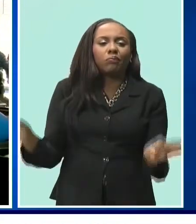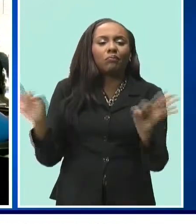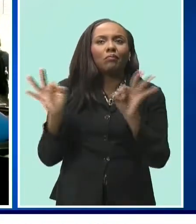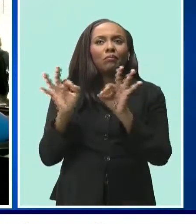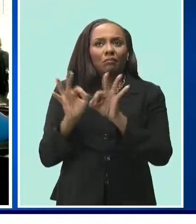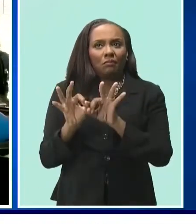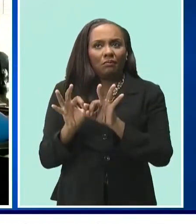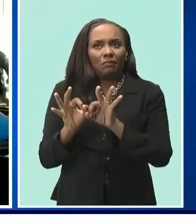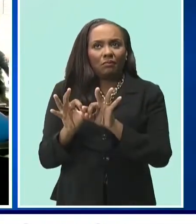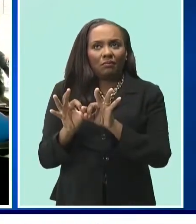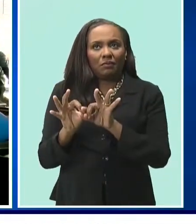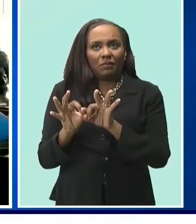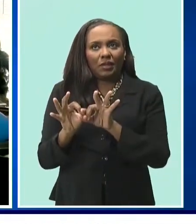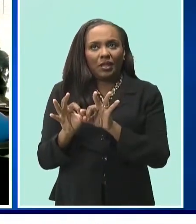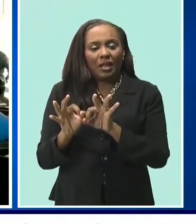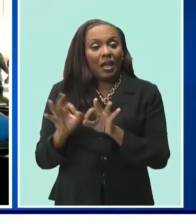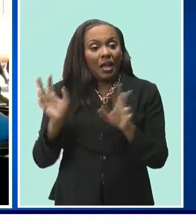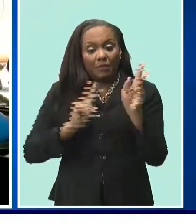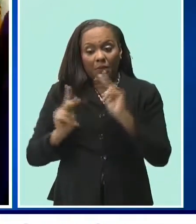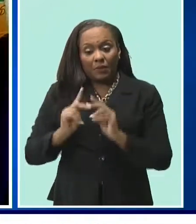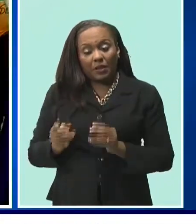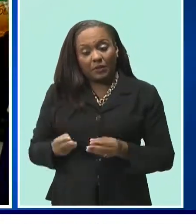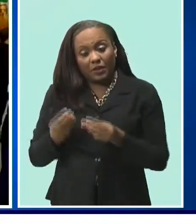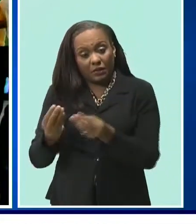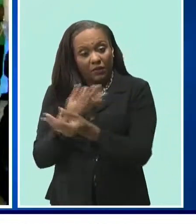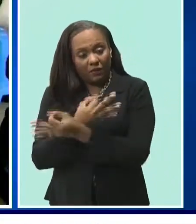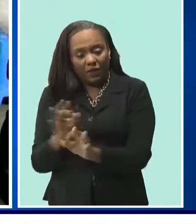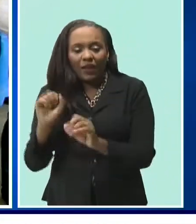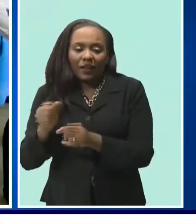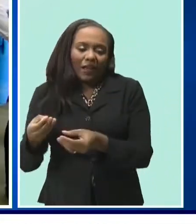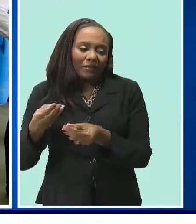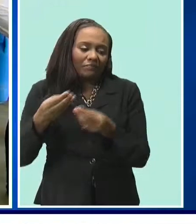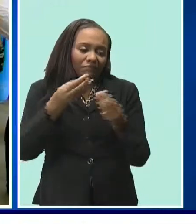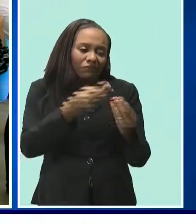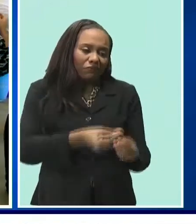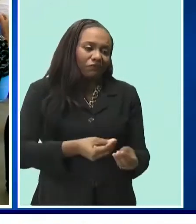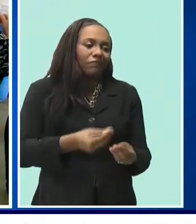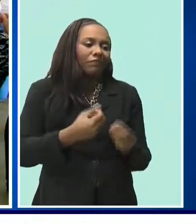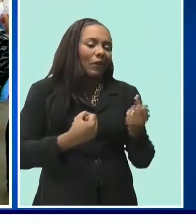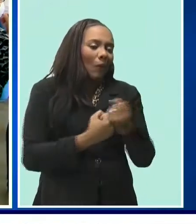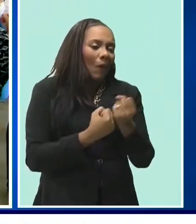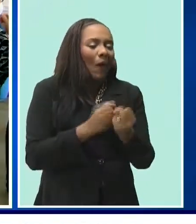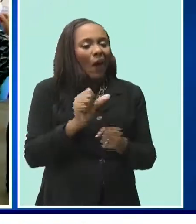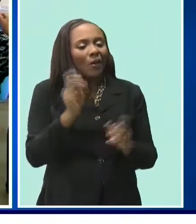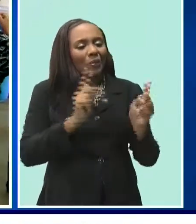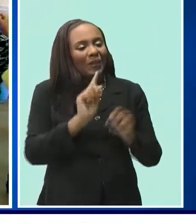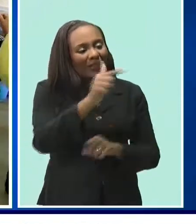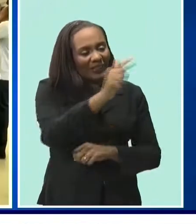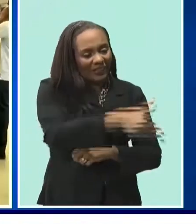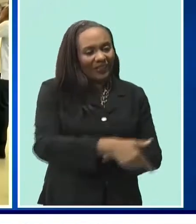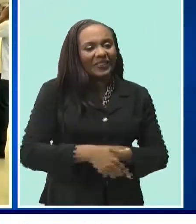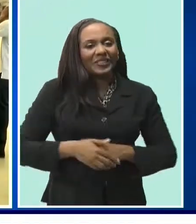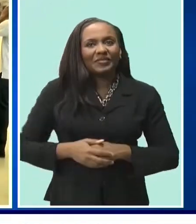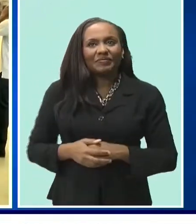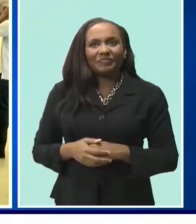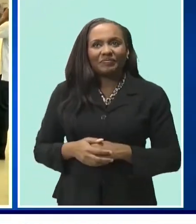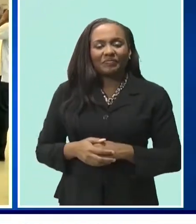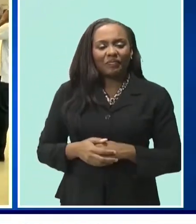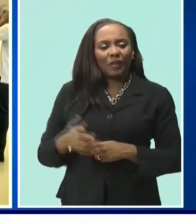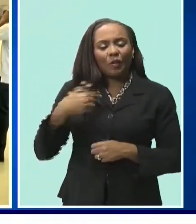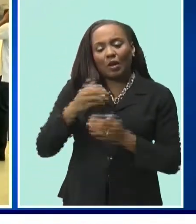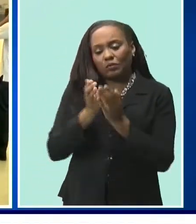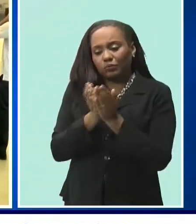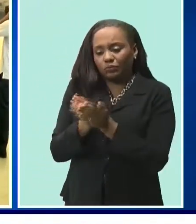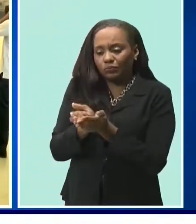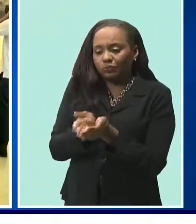receiving this help can become buyers themselves. The fish donation is a brainchild of Everton-Braphic. As we go out and come in we are